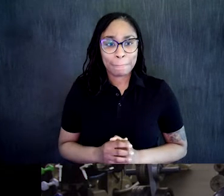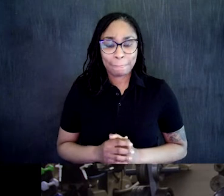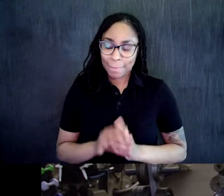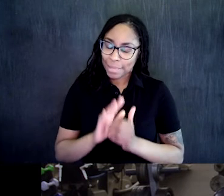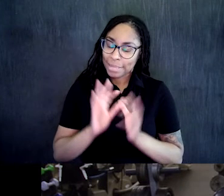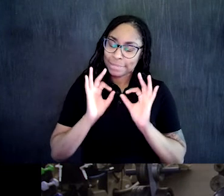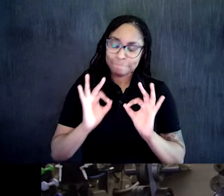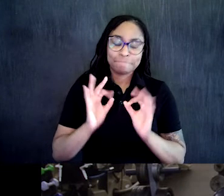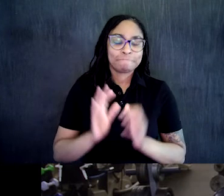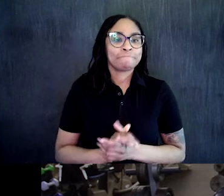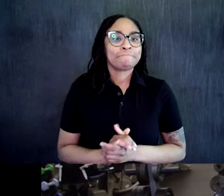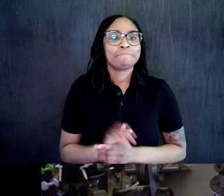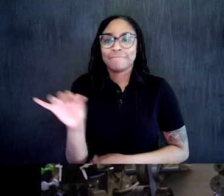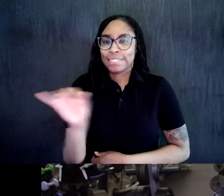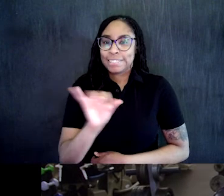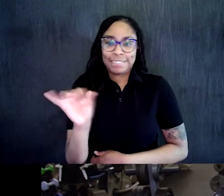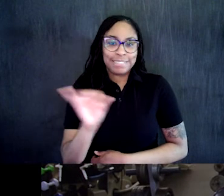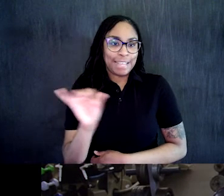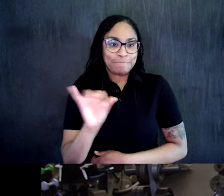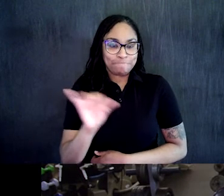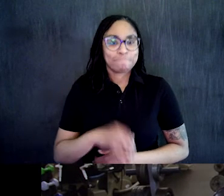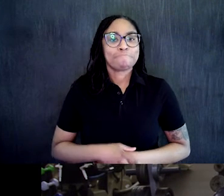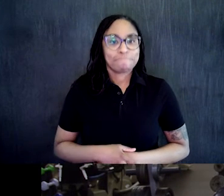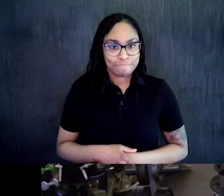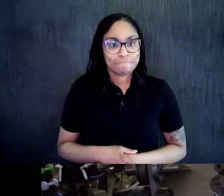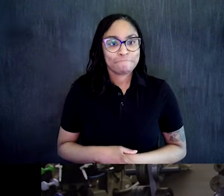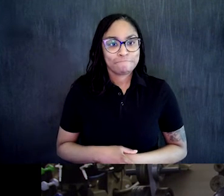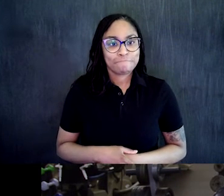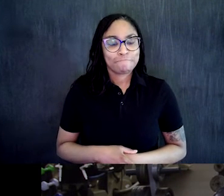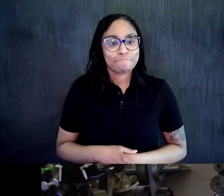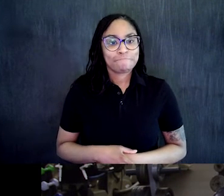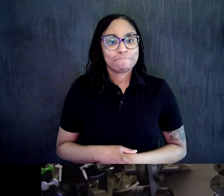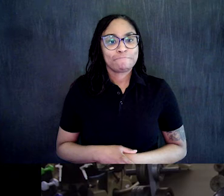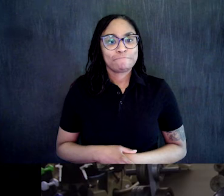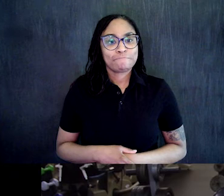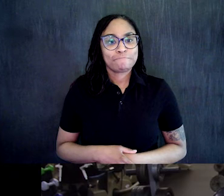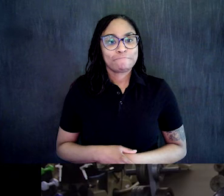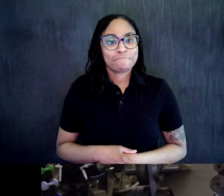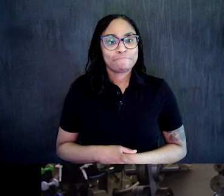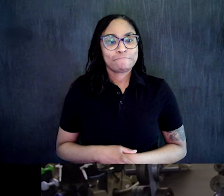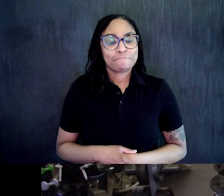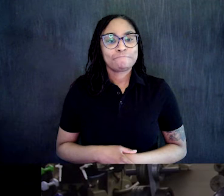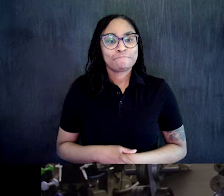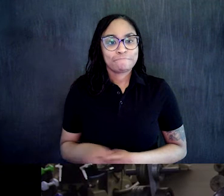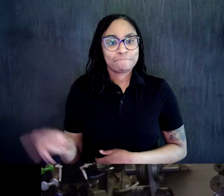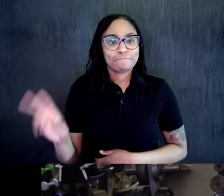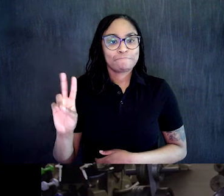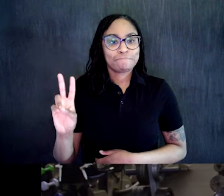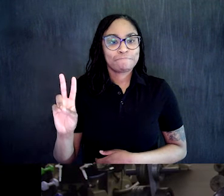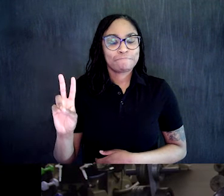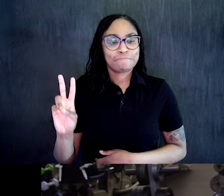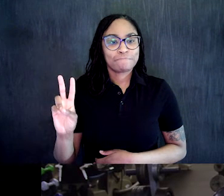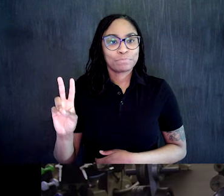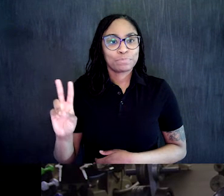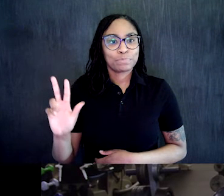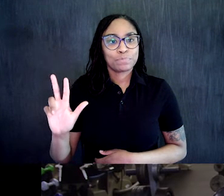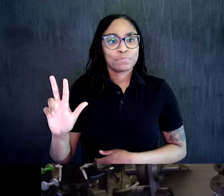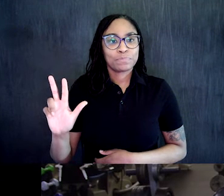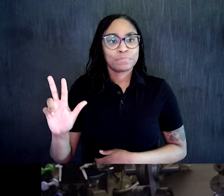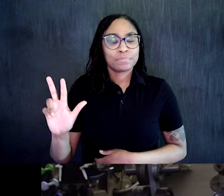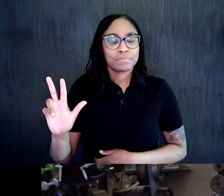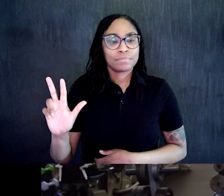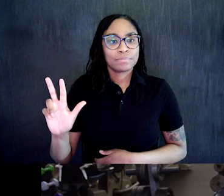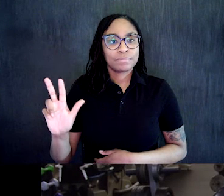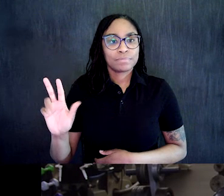left leg and swing it out. So if you can, try not to go straight out with it. Try to maybe angle back just a little bit.